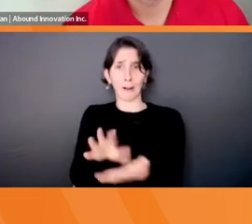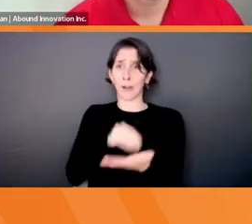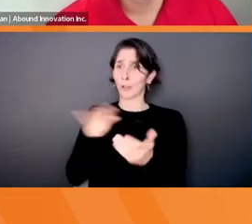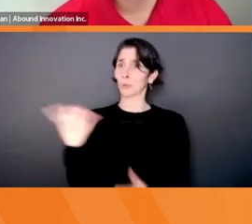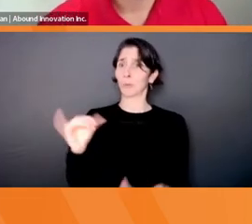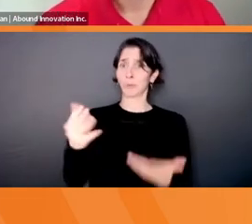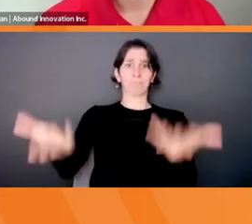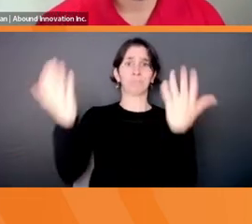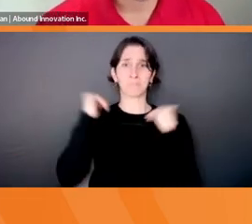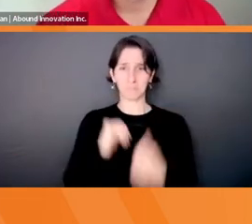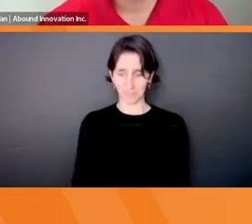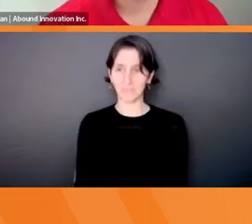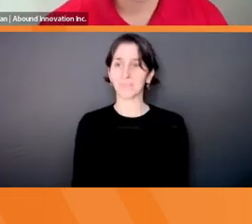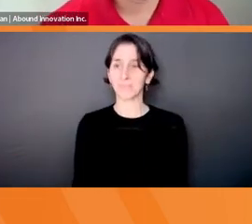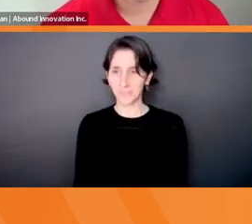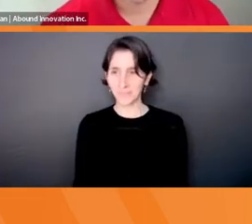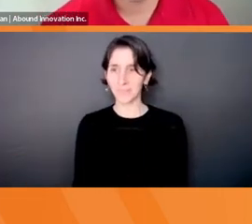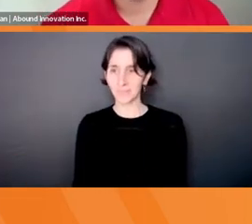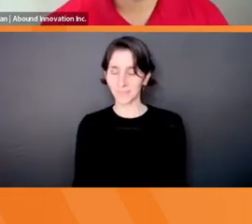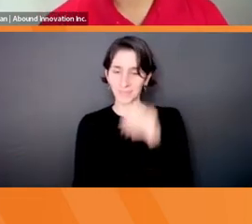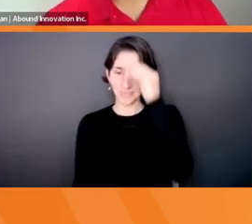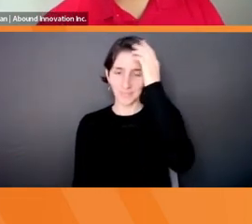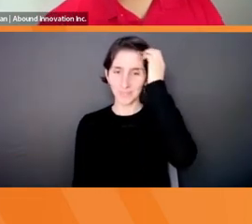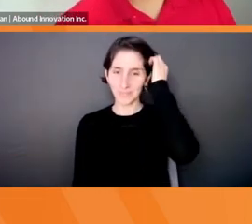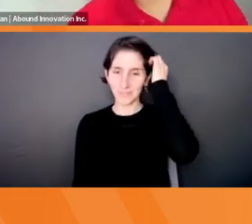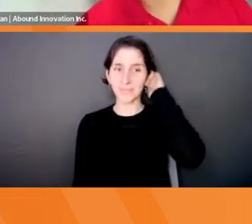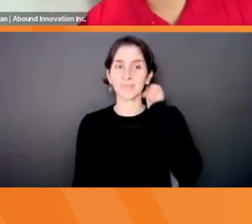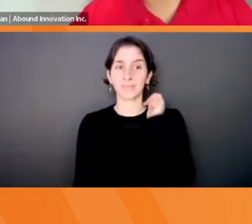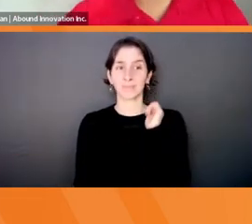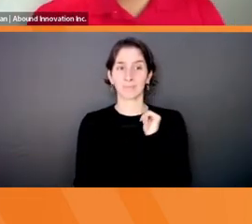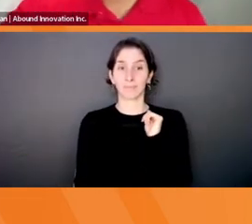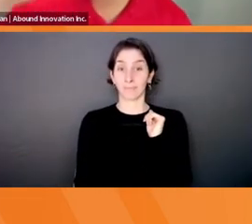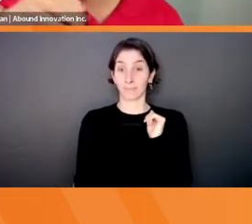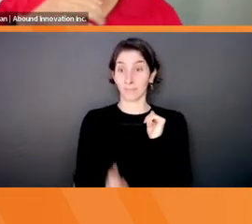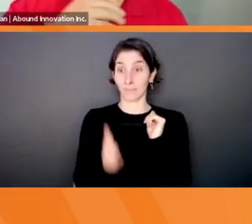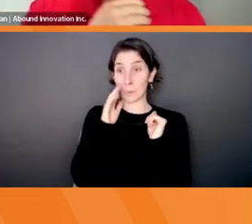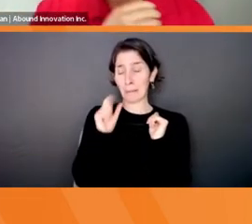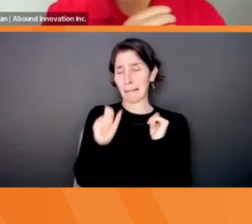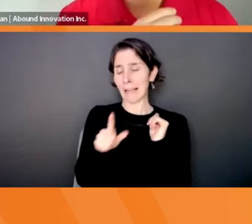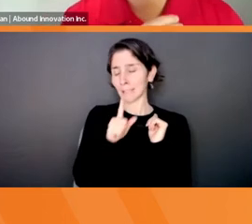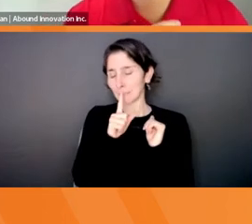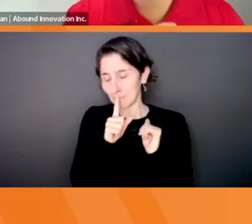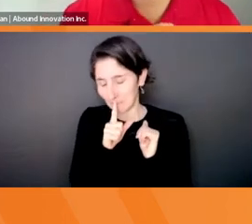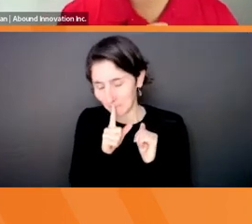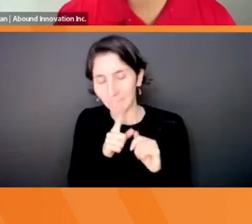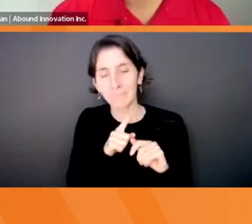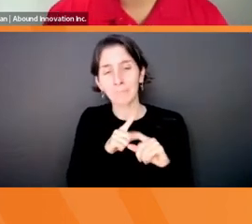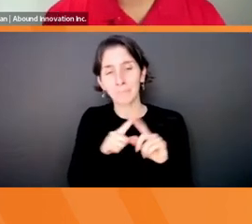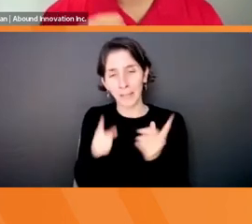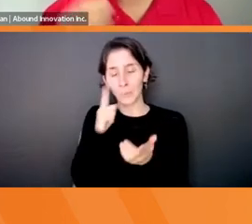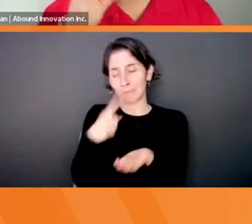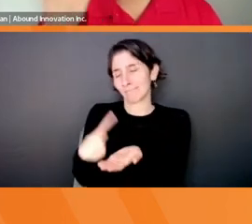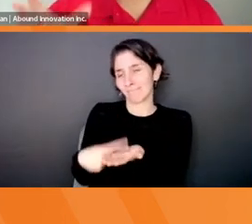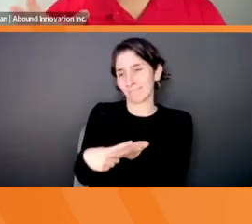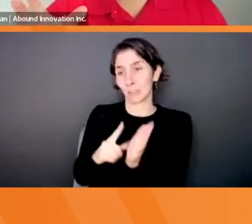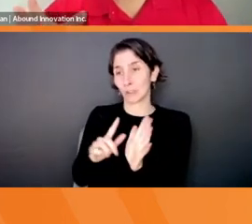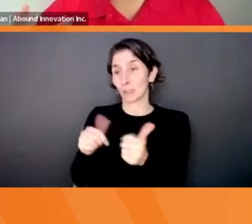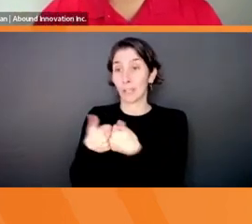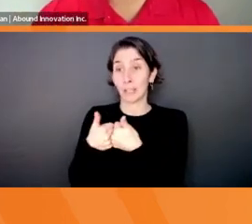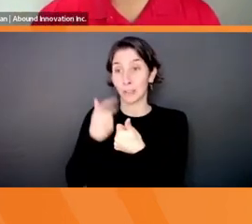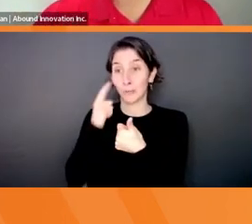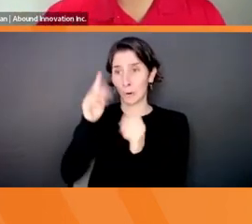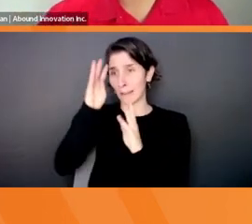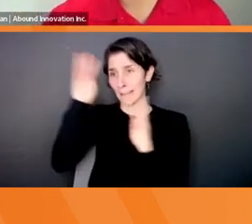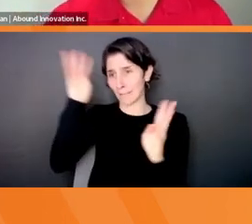Okay. All right. So, uh, I'm not going to ask you this, but we're going to talk about challenges to innovation. Uh, I'm just going to tell you